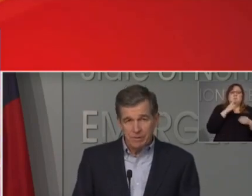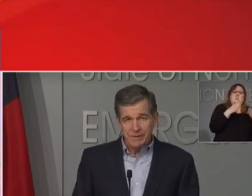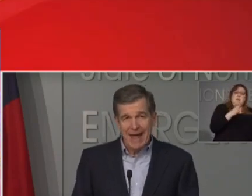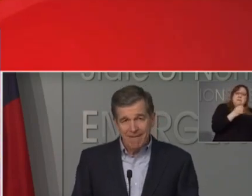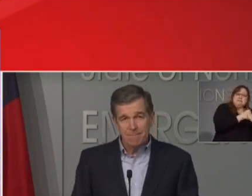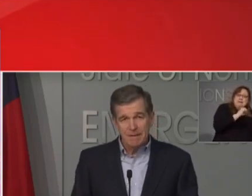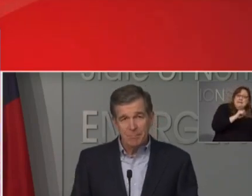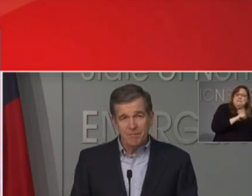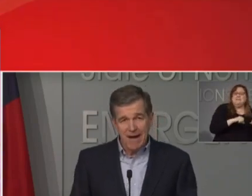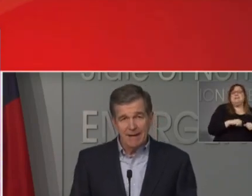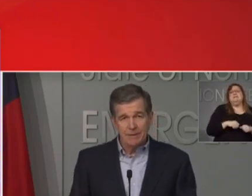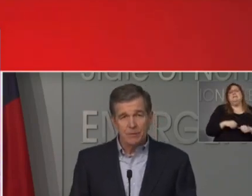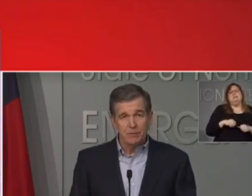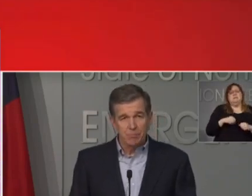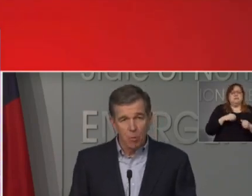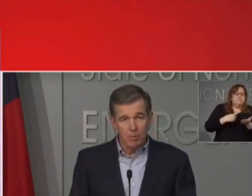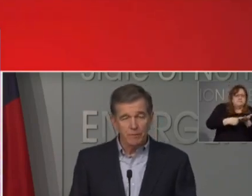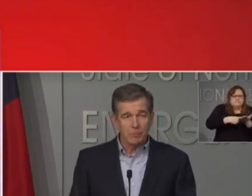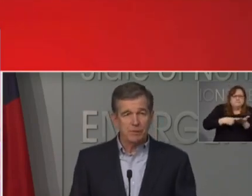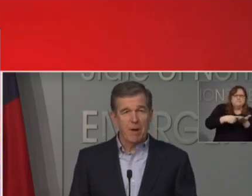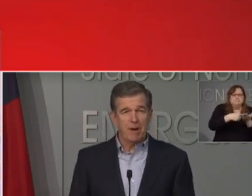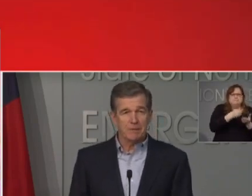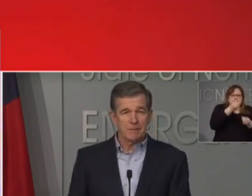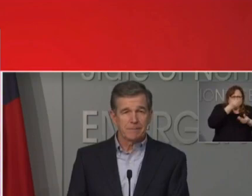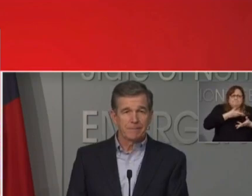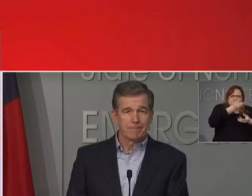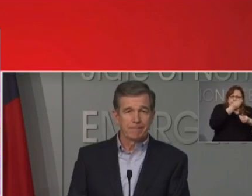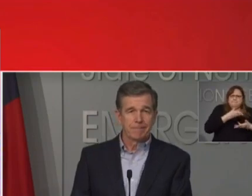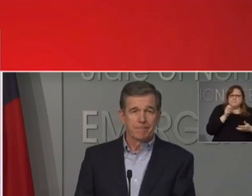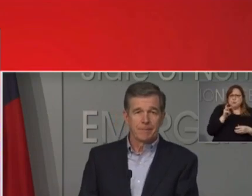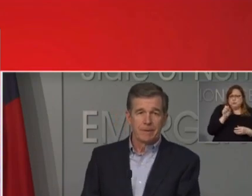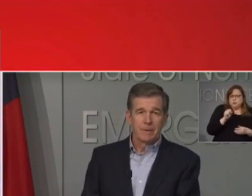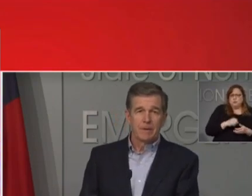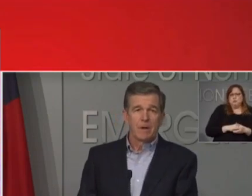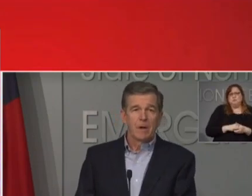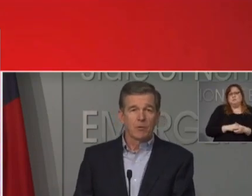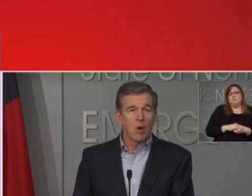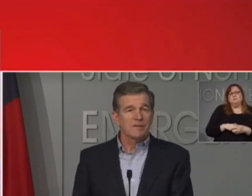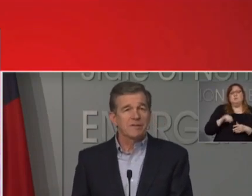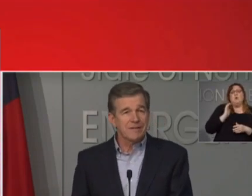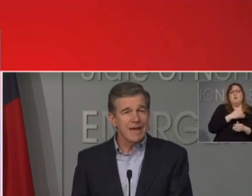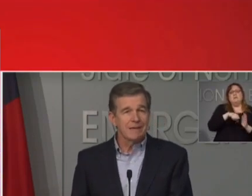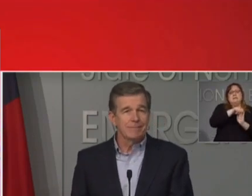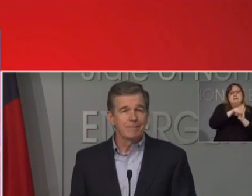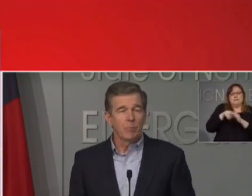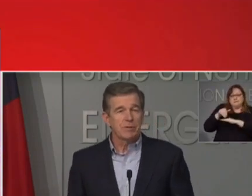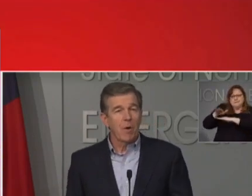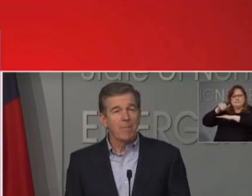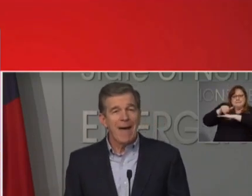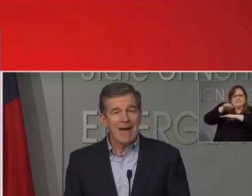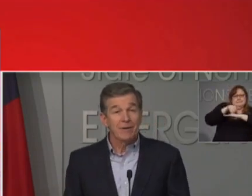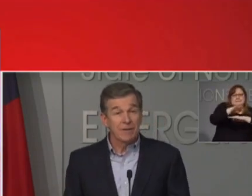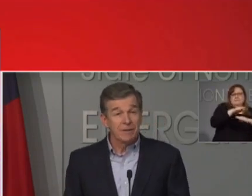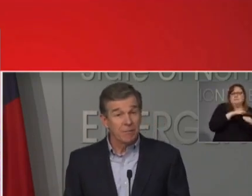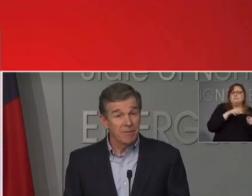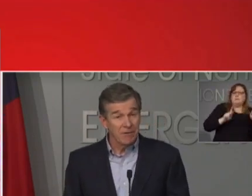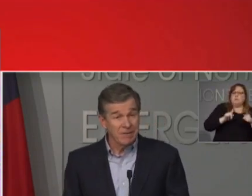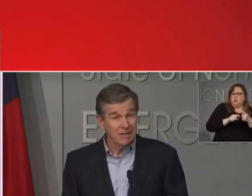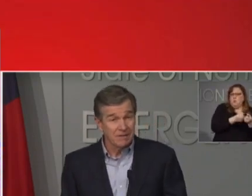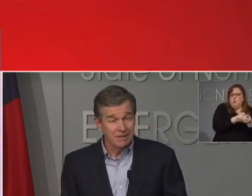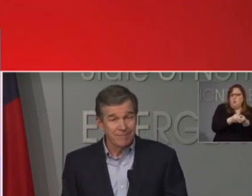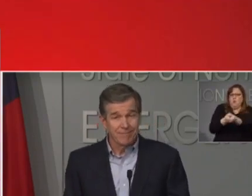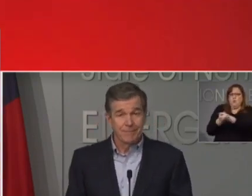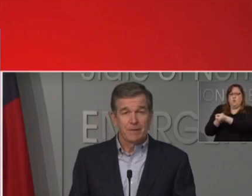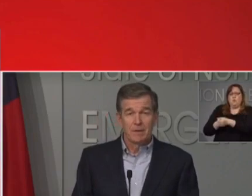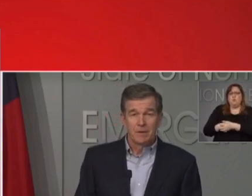resources have been provided to support the response. Across the state, we saw a pattern in some of